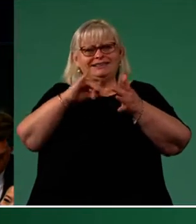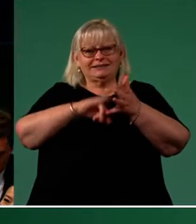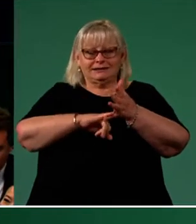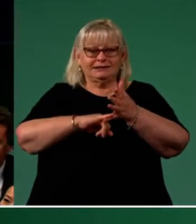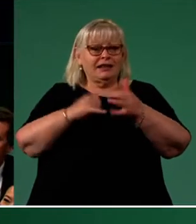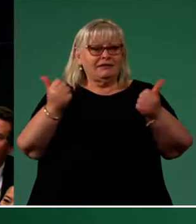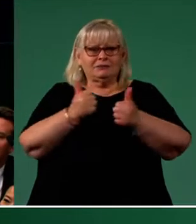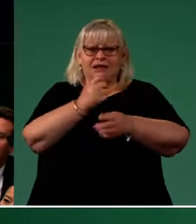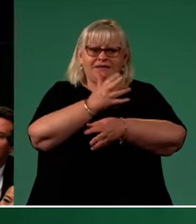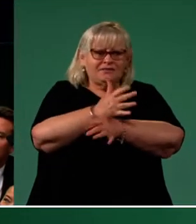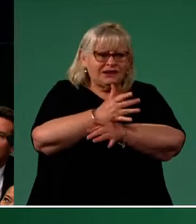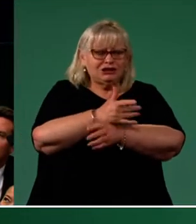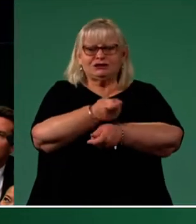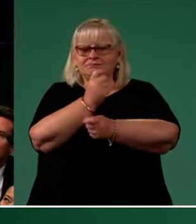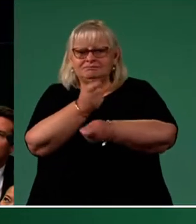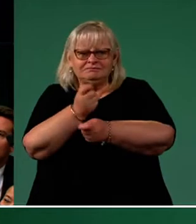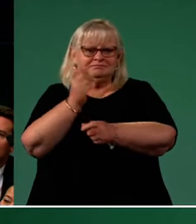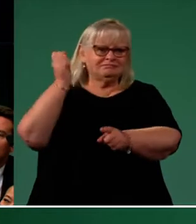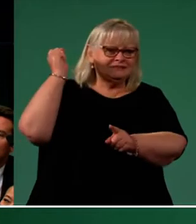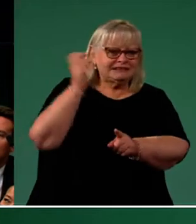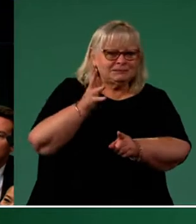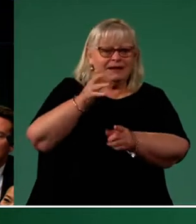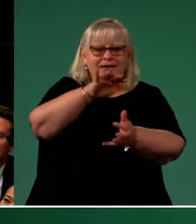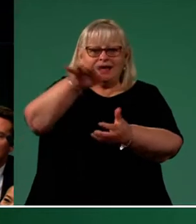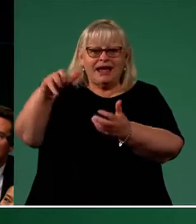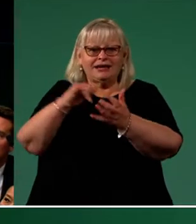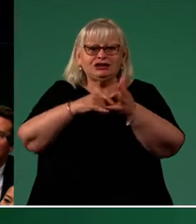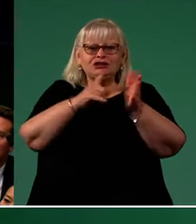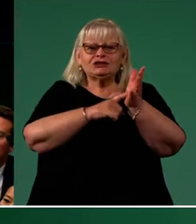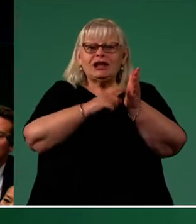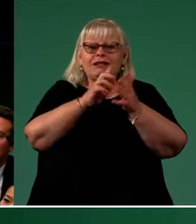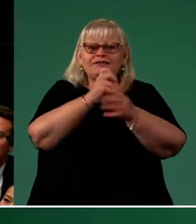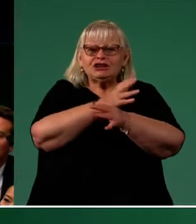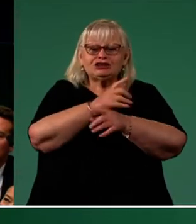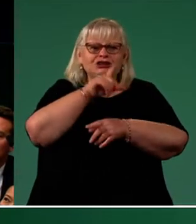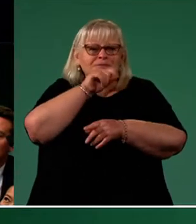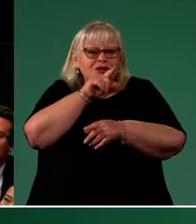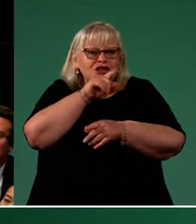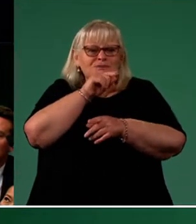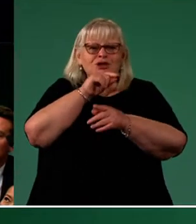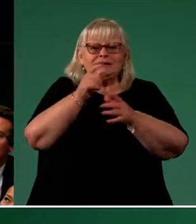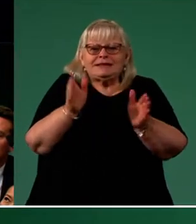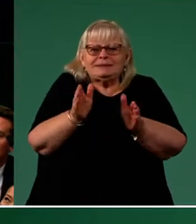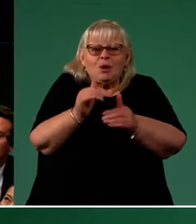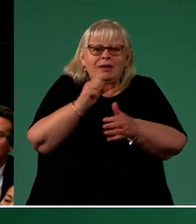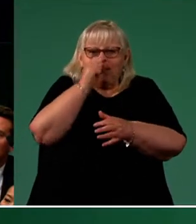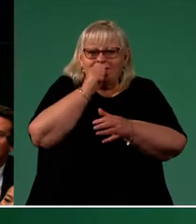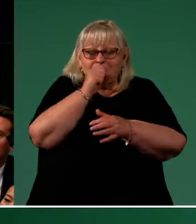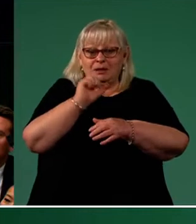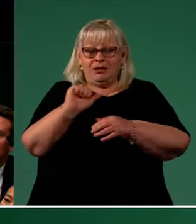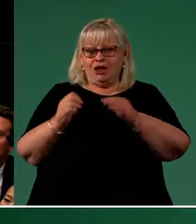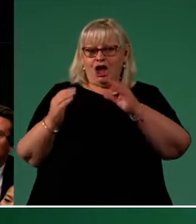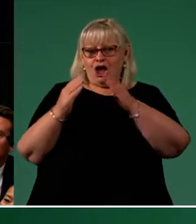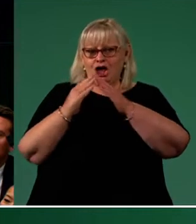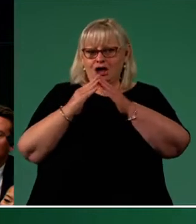fished with pronged spears and handlines. They gathered shellfish, hunting birds and small game. Wallumetta was their home